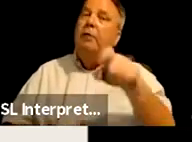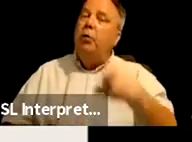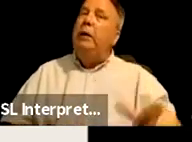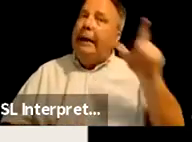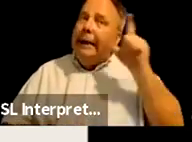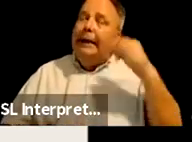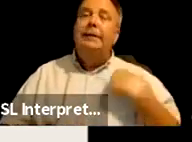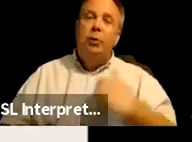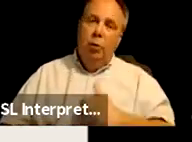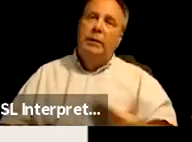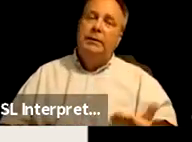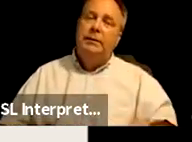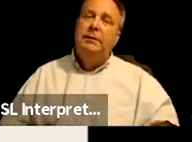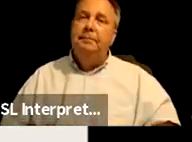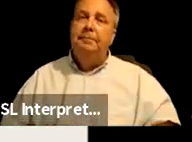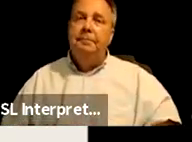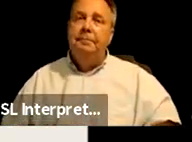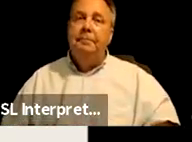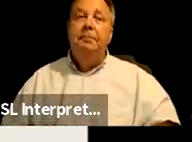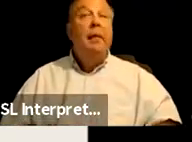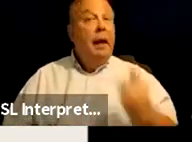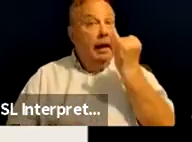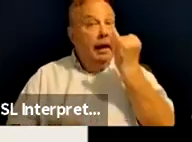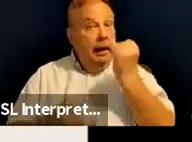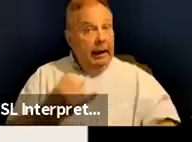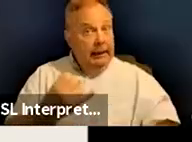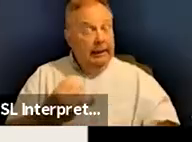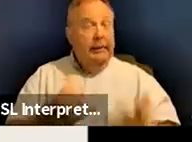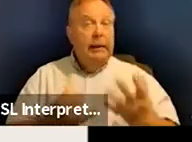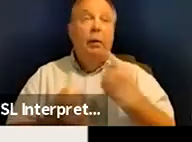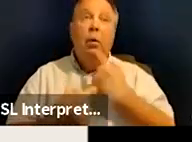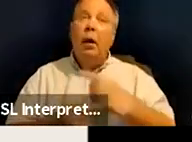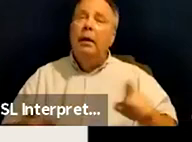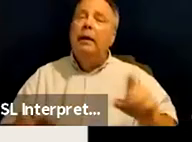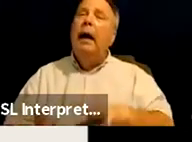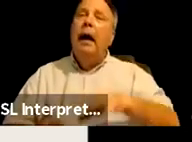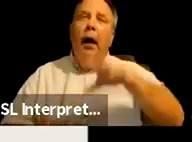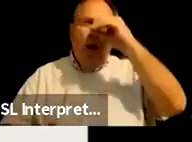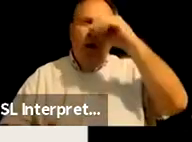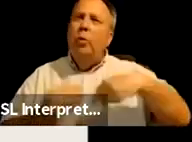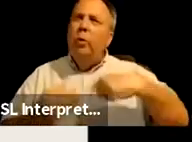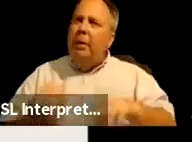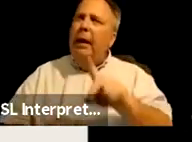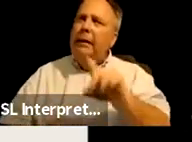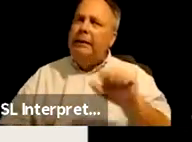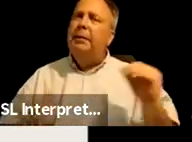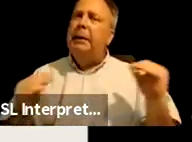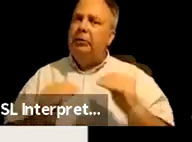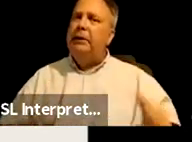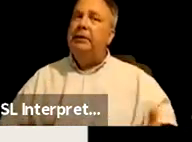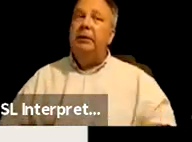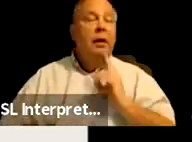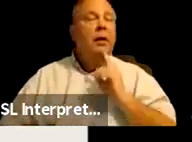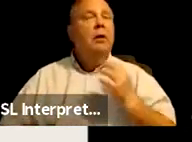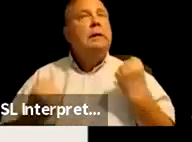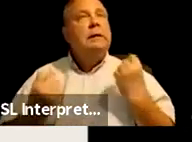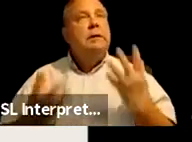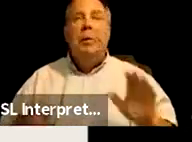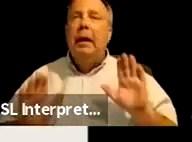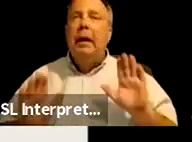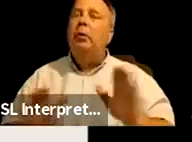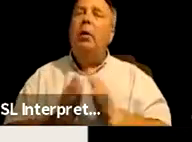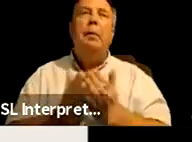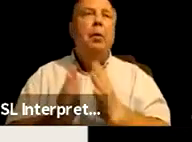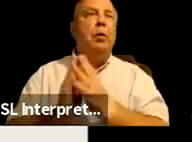to us. And lastly, I want to say, learn about disability justice. There are so many great books